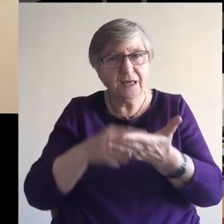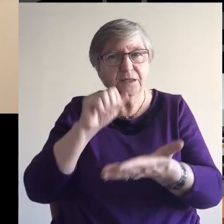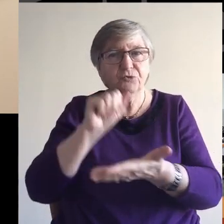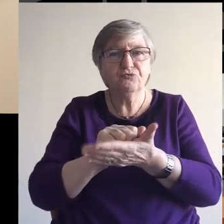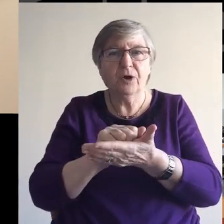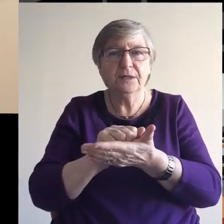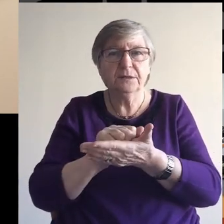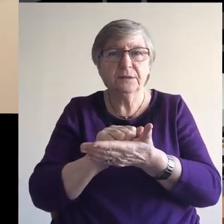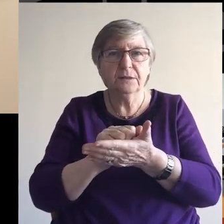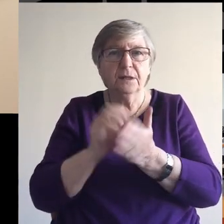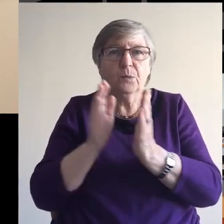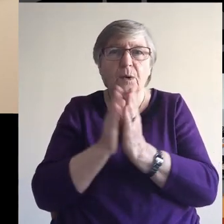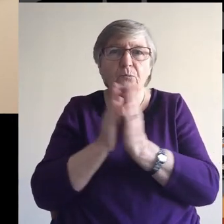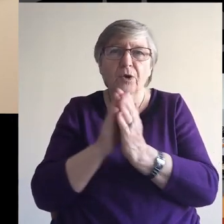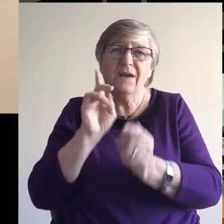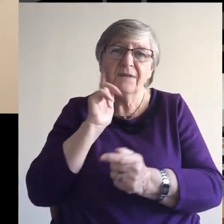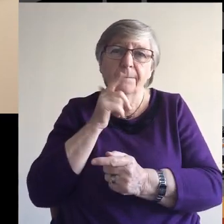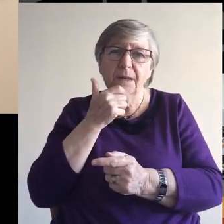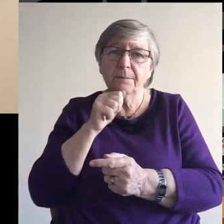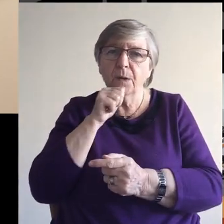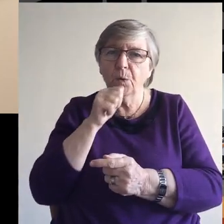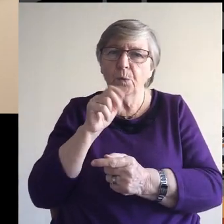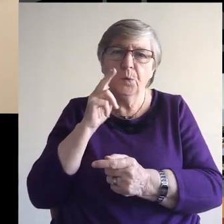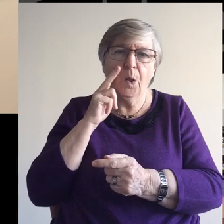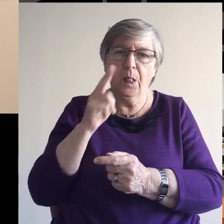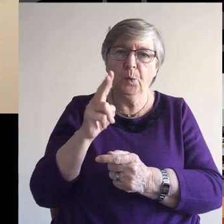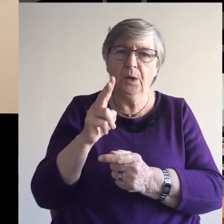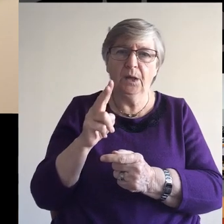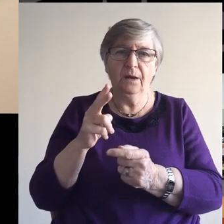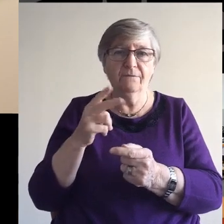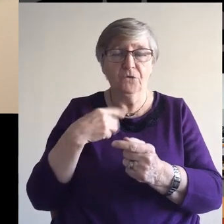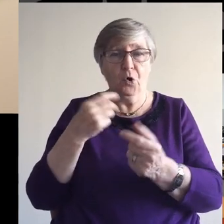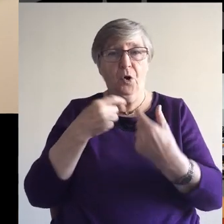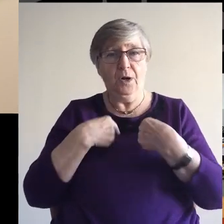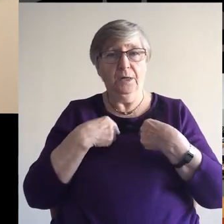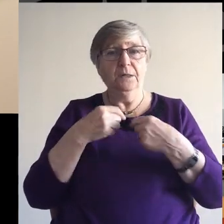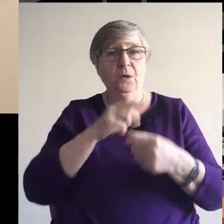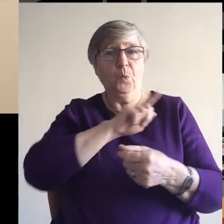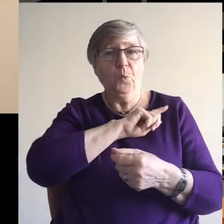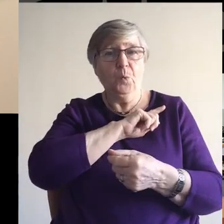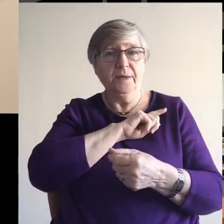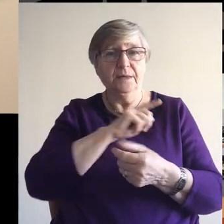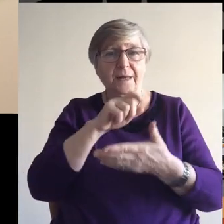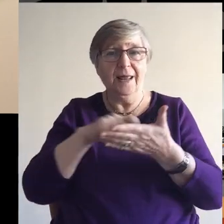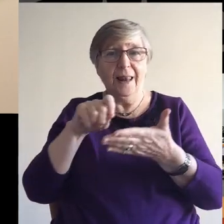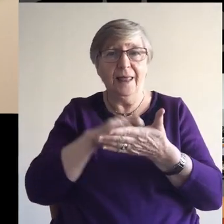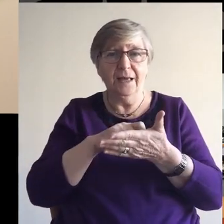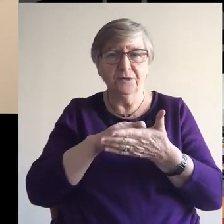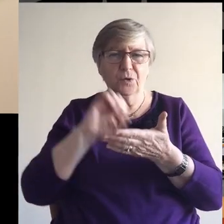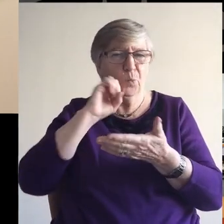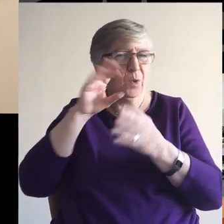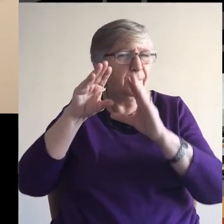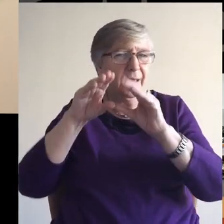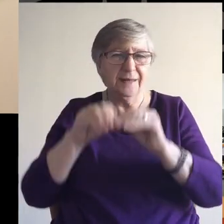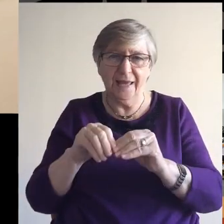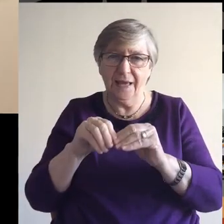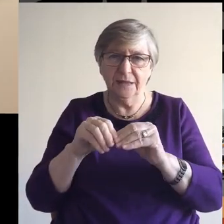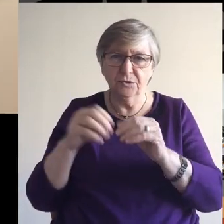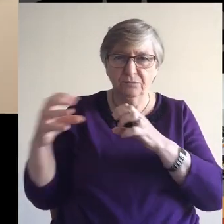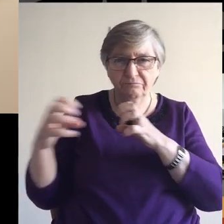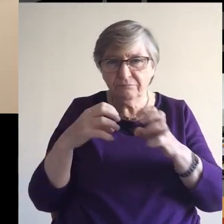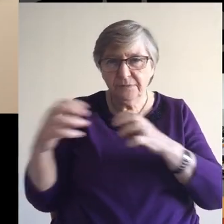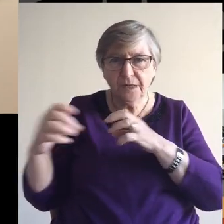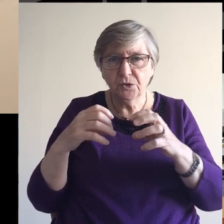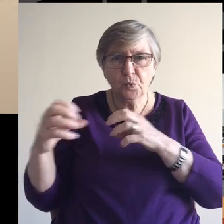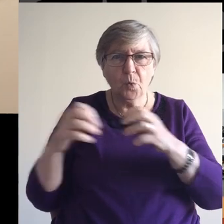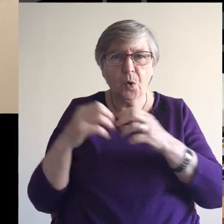pray for those who would seek political office. Father, pray that there might be an end to the squabbling